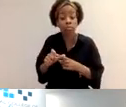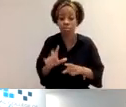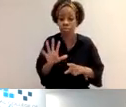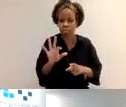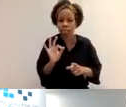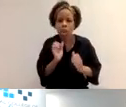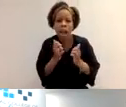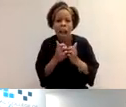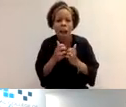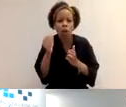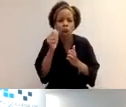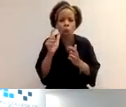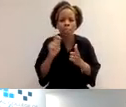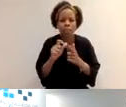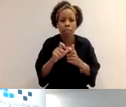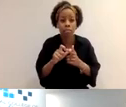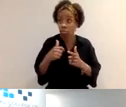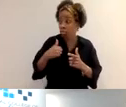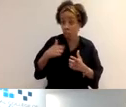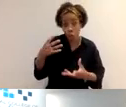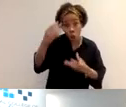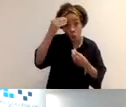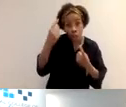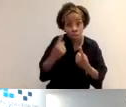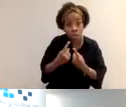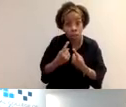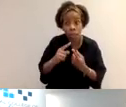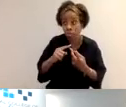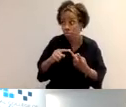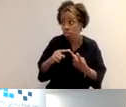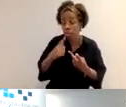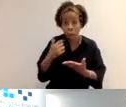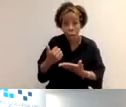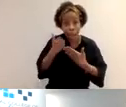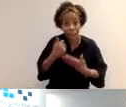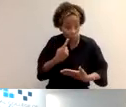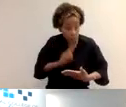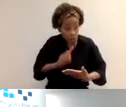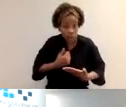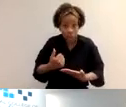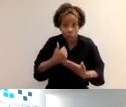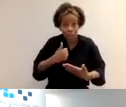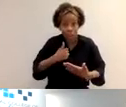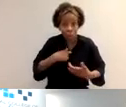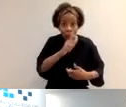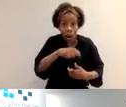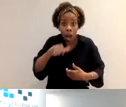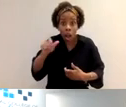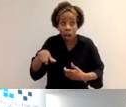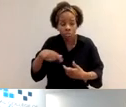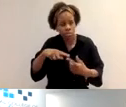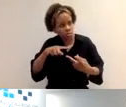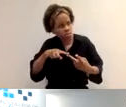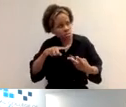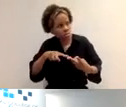this? If so, what was it? Has it changed the way I've done things? Has it benefited my service users? So when you start answering some of those questions and you